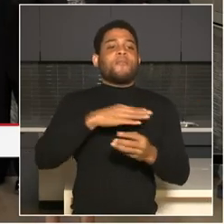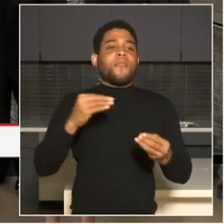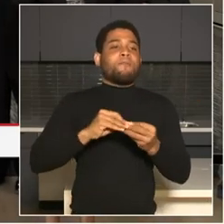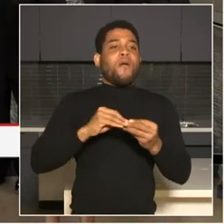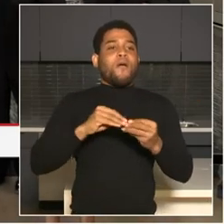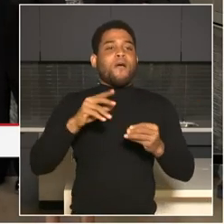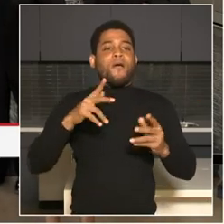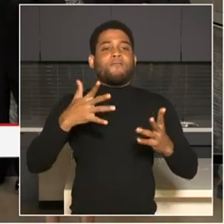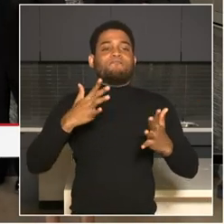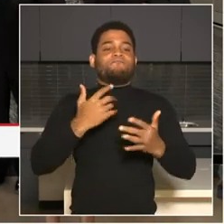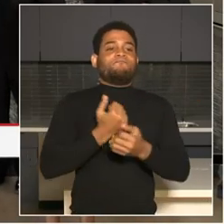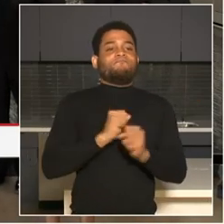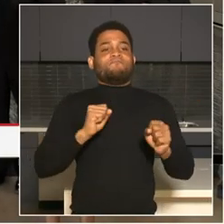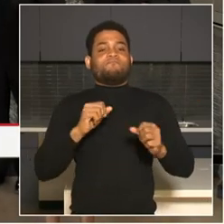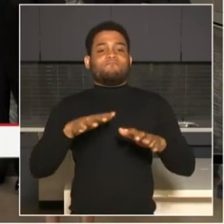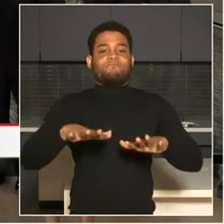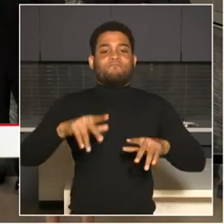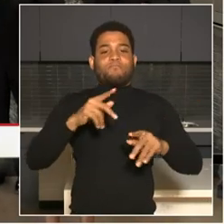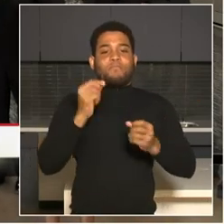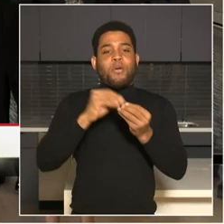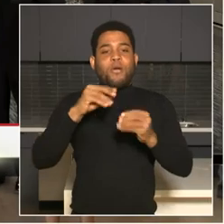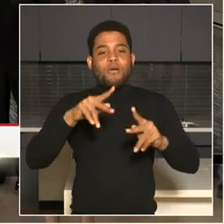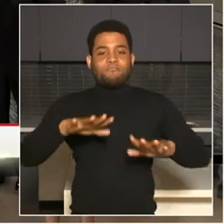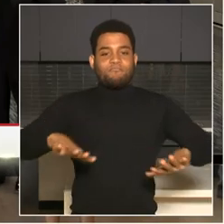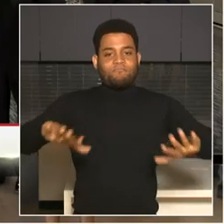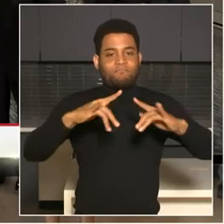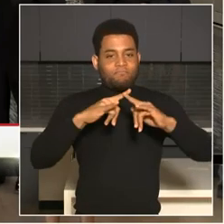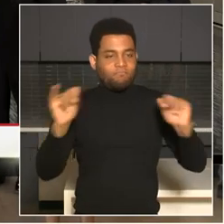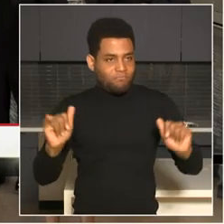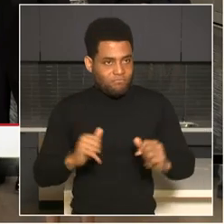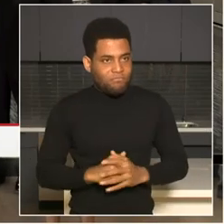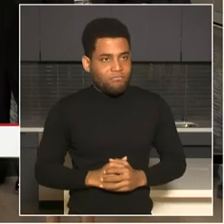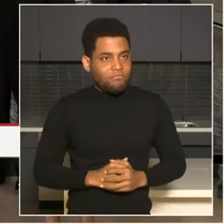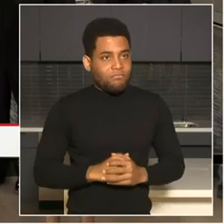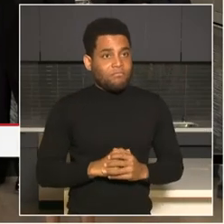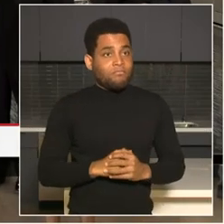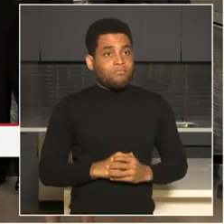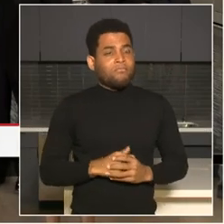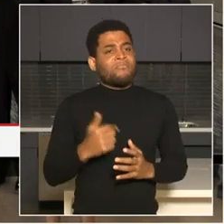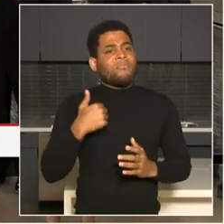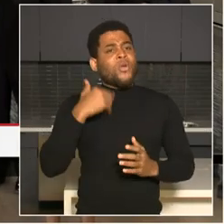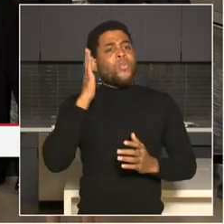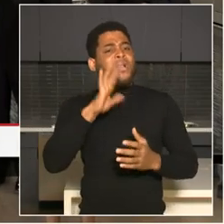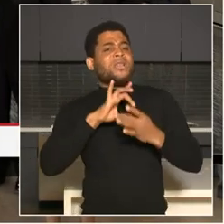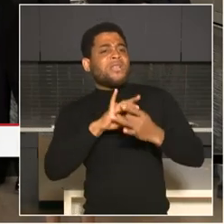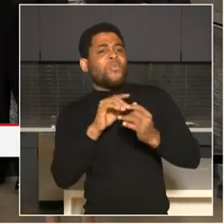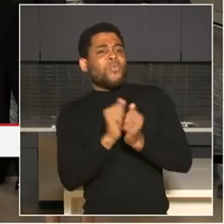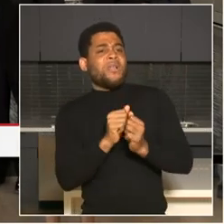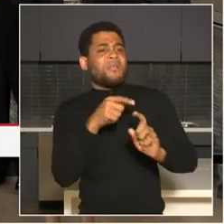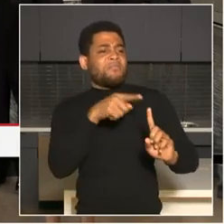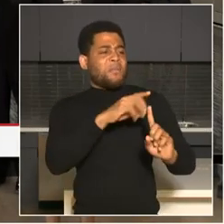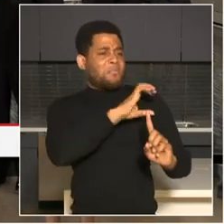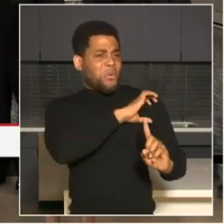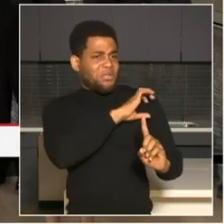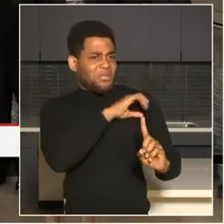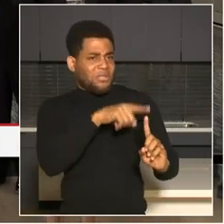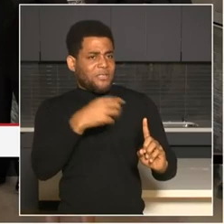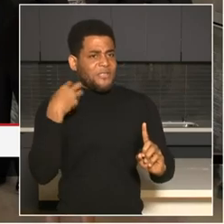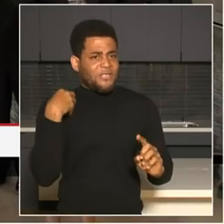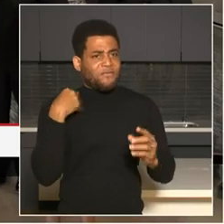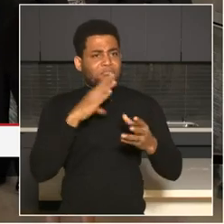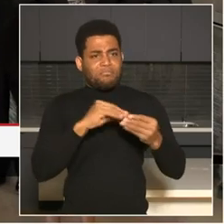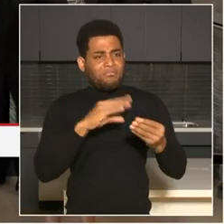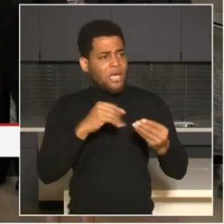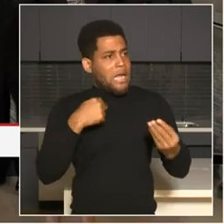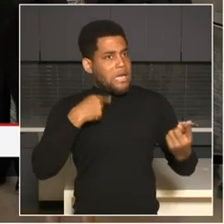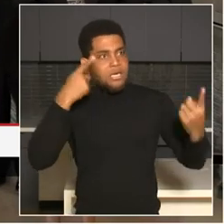the chief made about no changes. If you see a crime or you need police, you dial nine one one. This is not someplace, uh,